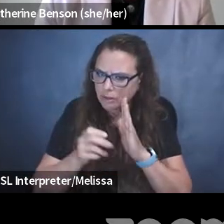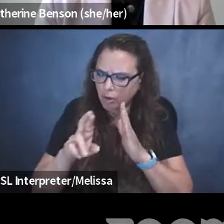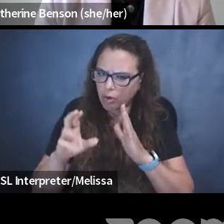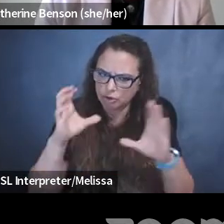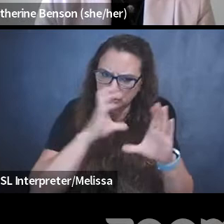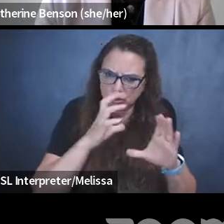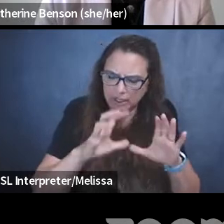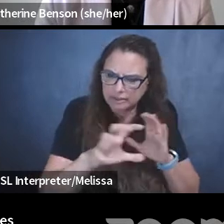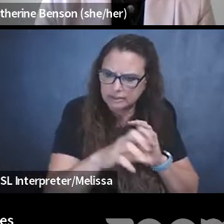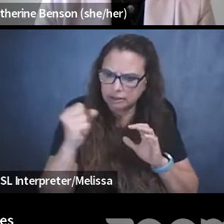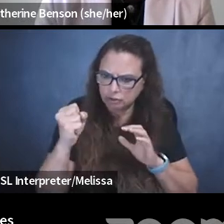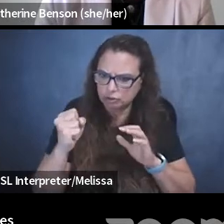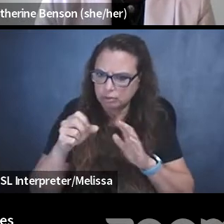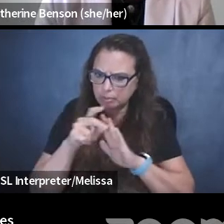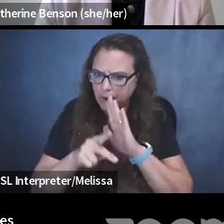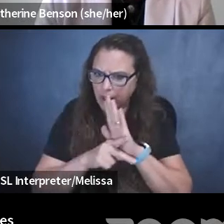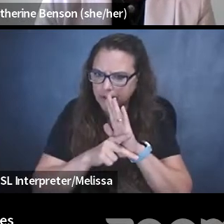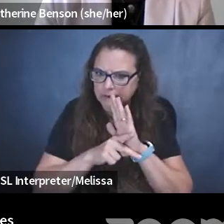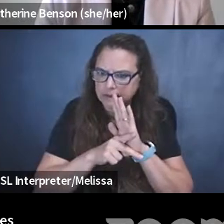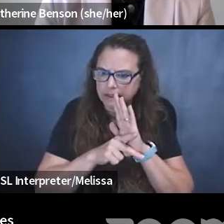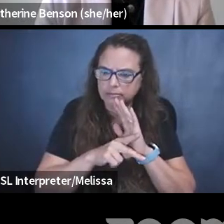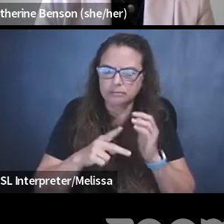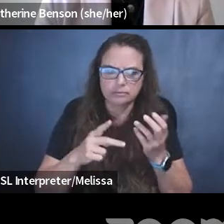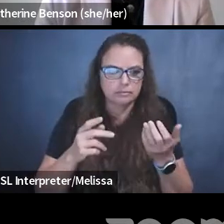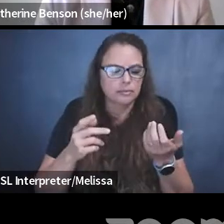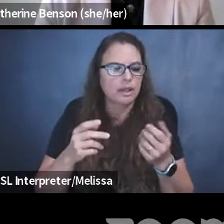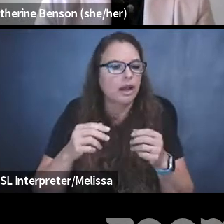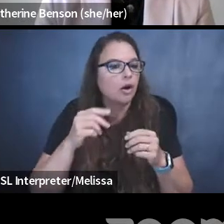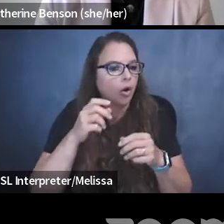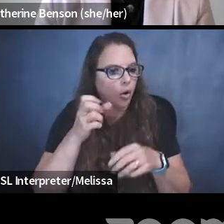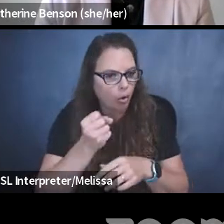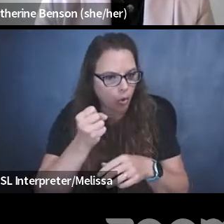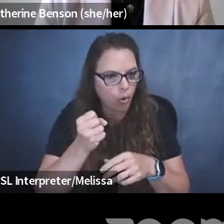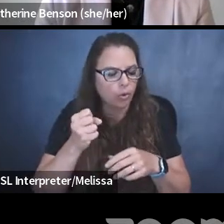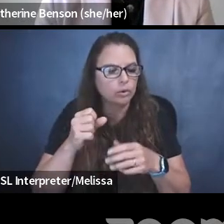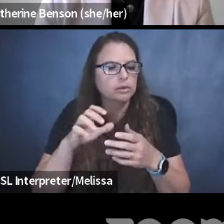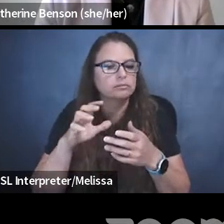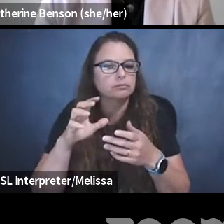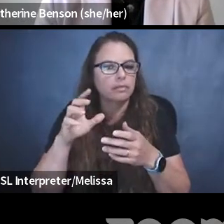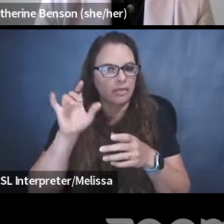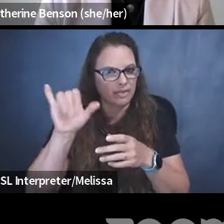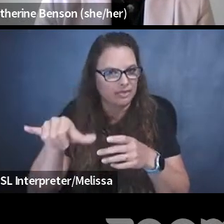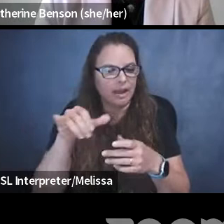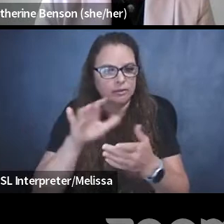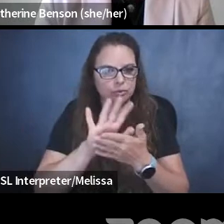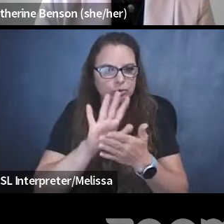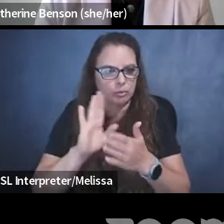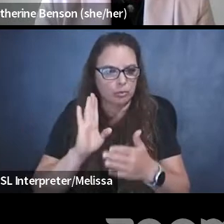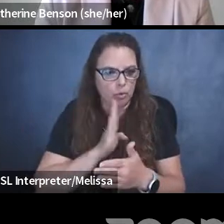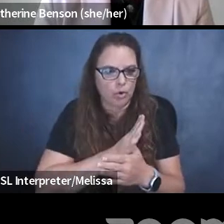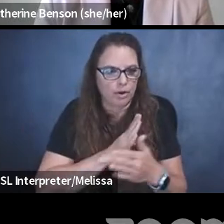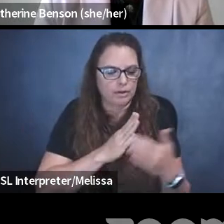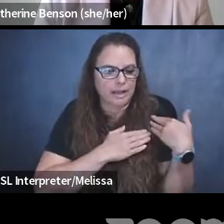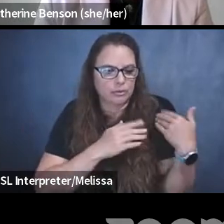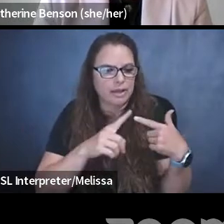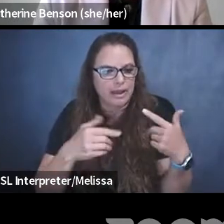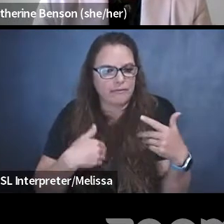not, as a parent, guardian or student, hold the school board account to have one drafted. Thanks.